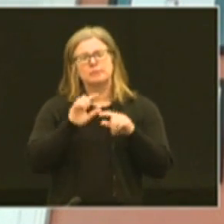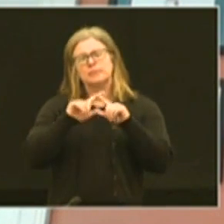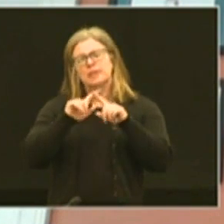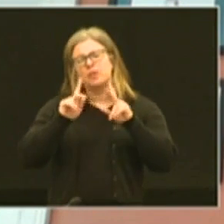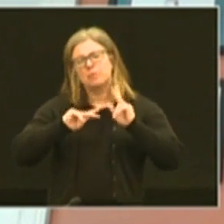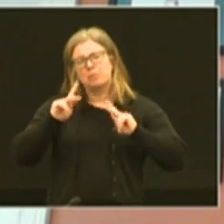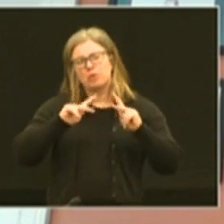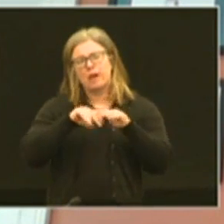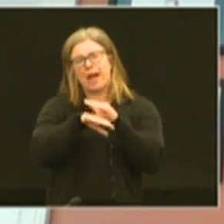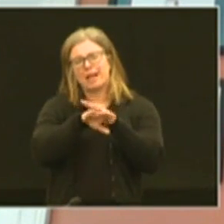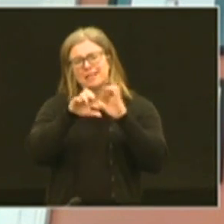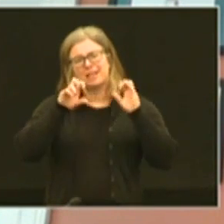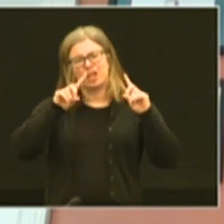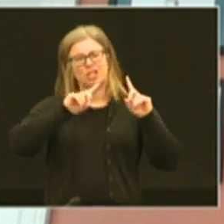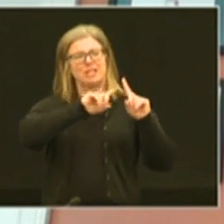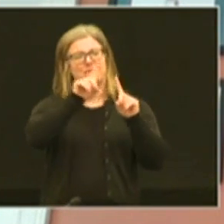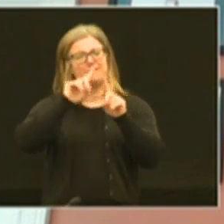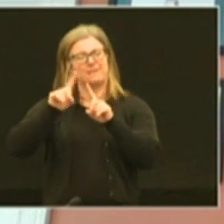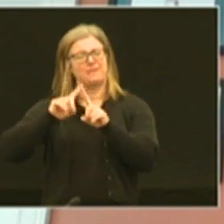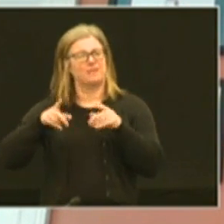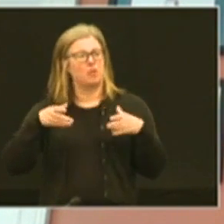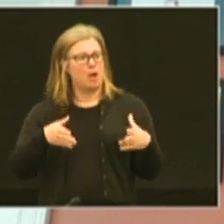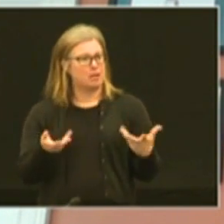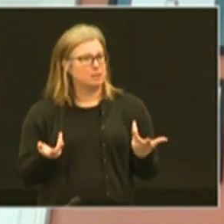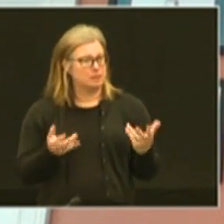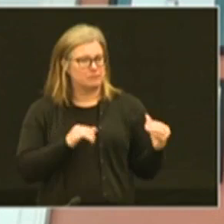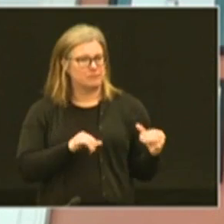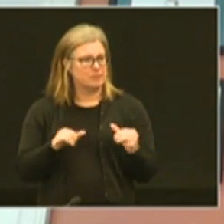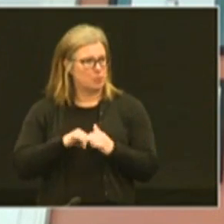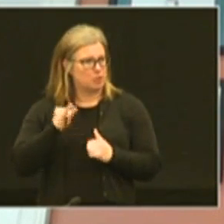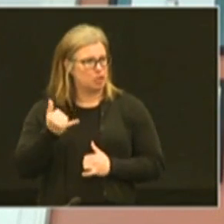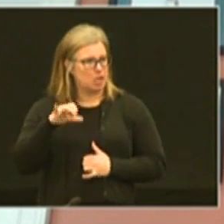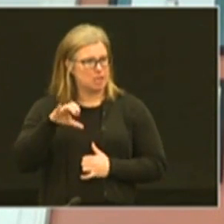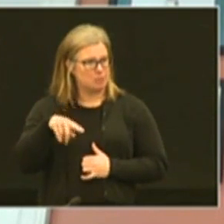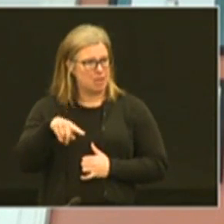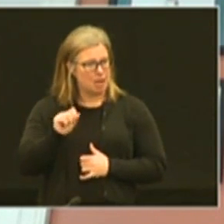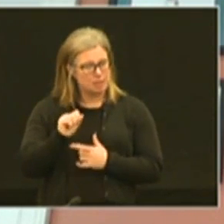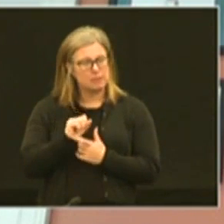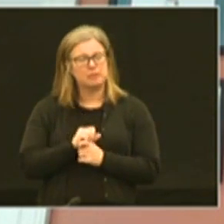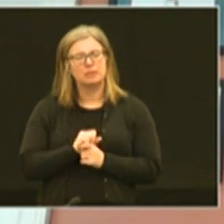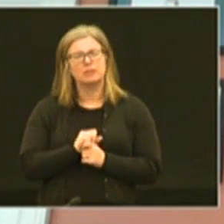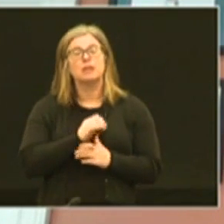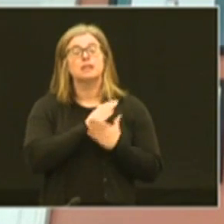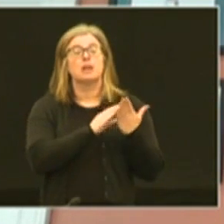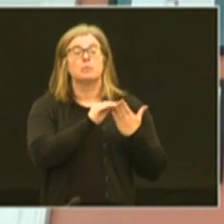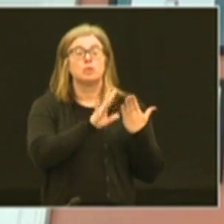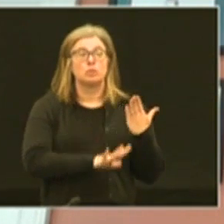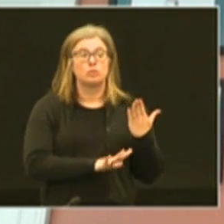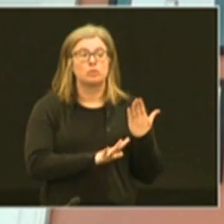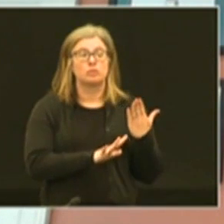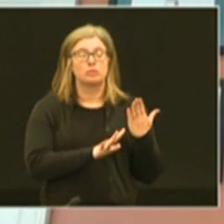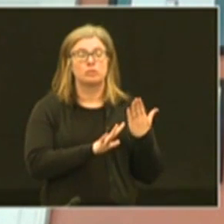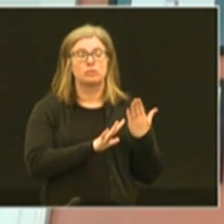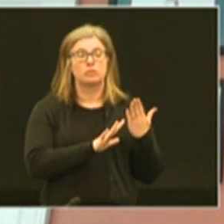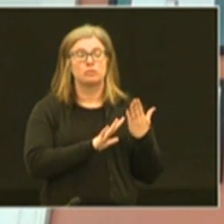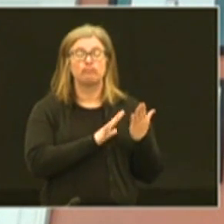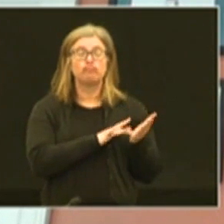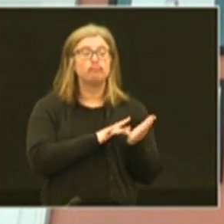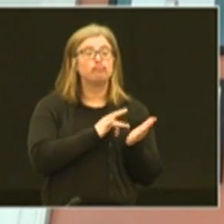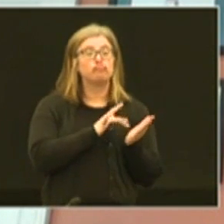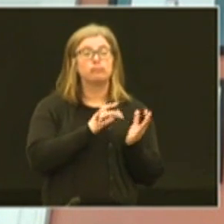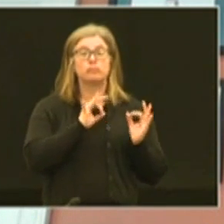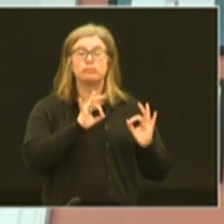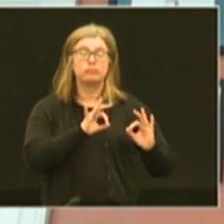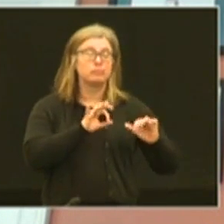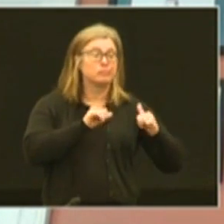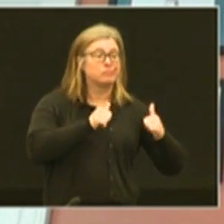people access education different ways and that's the same with JCPS. Some of our students come with all the advantages in the